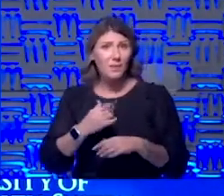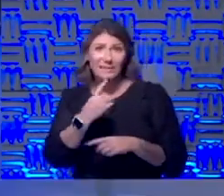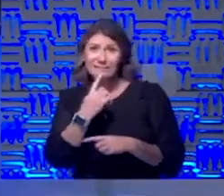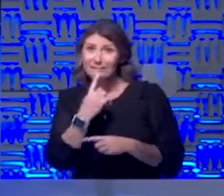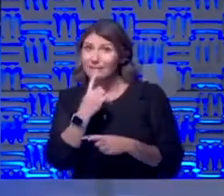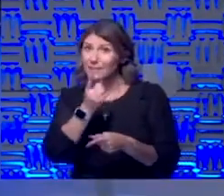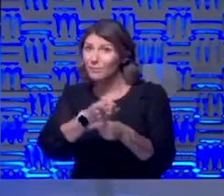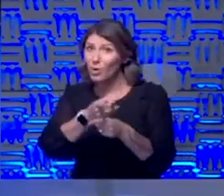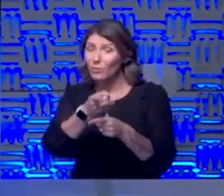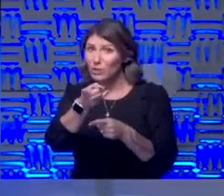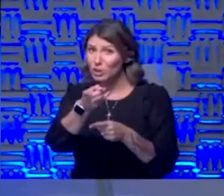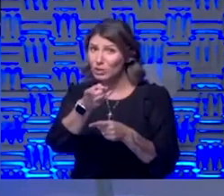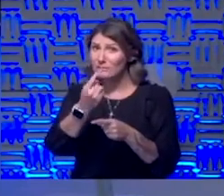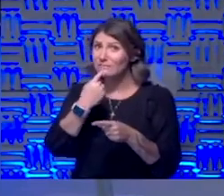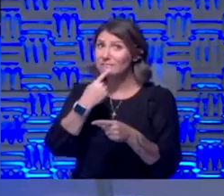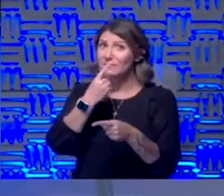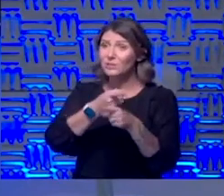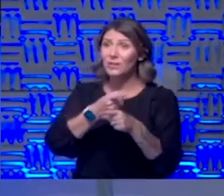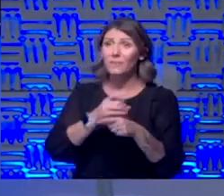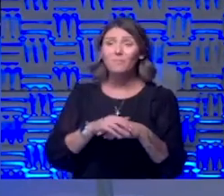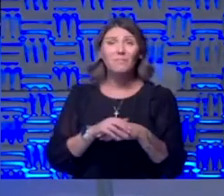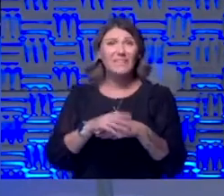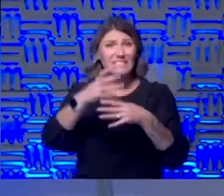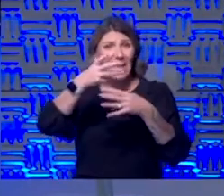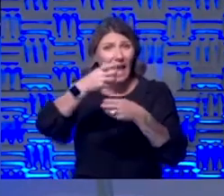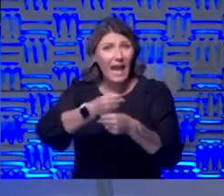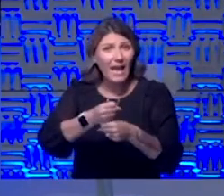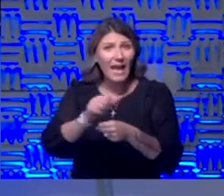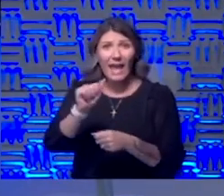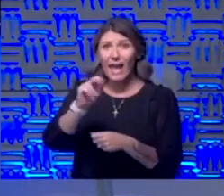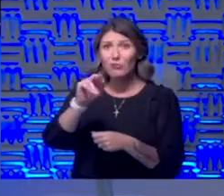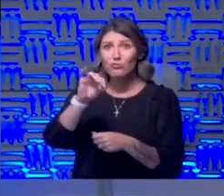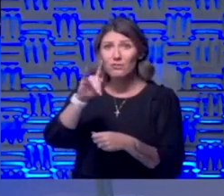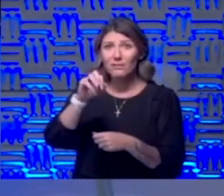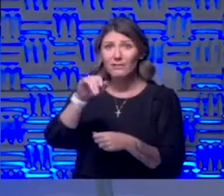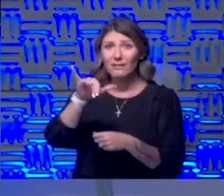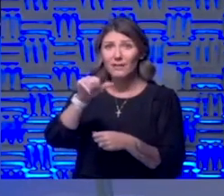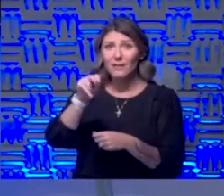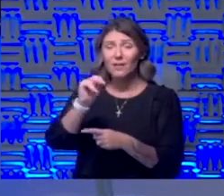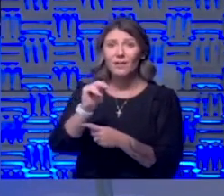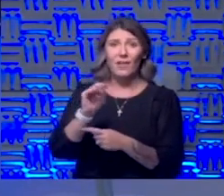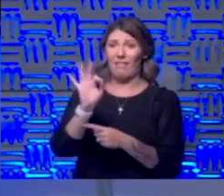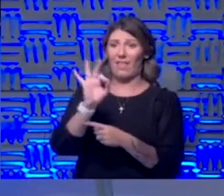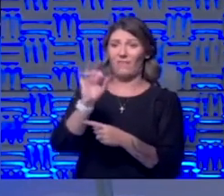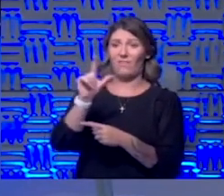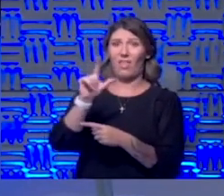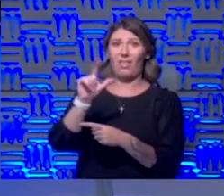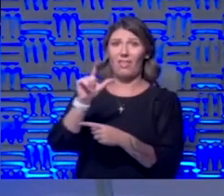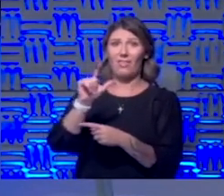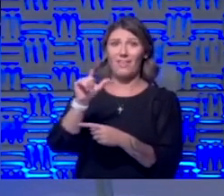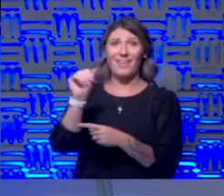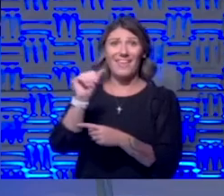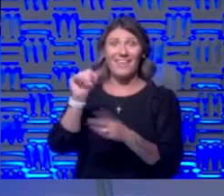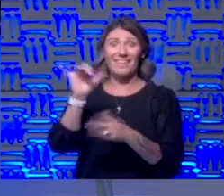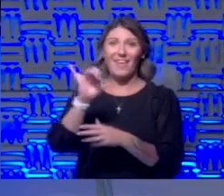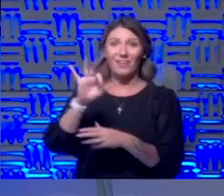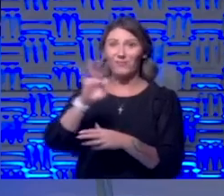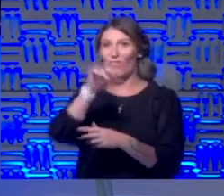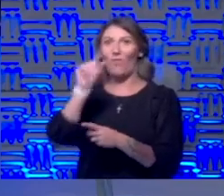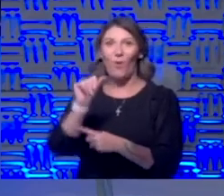it correctly is she is it an acronym is it yeah it says fla like florida okay